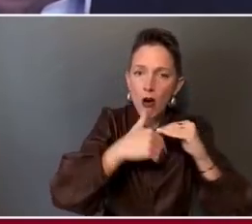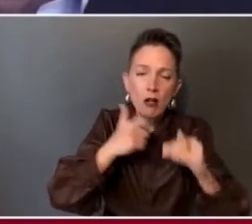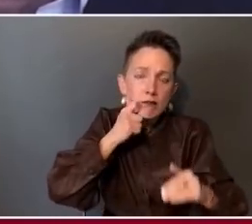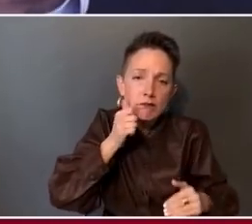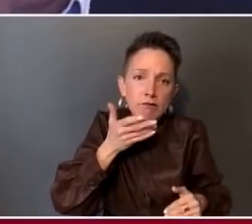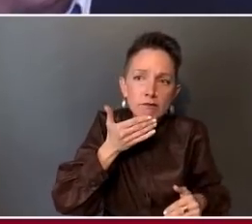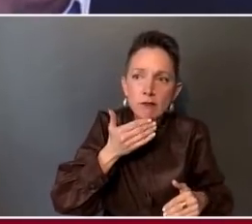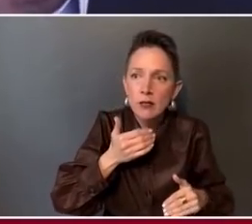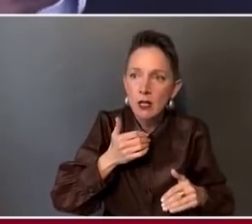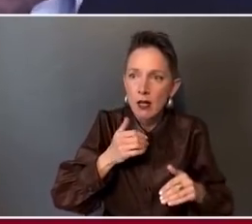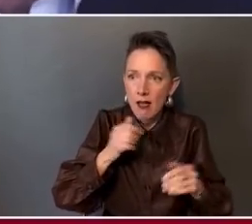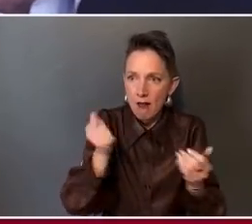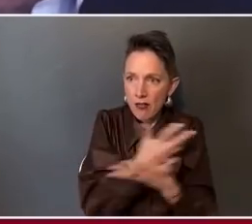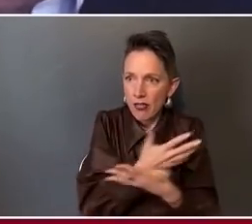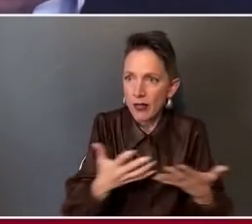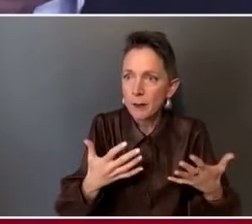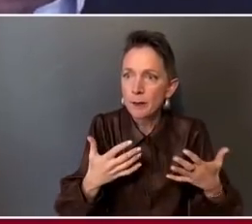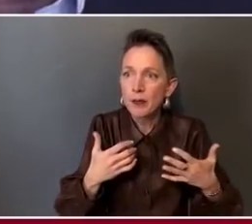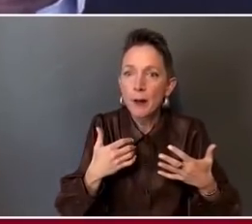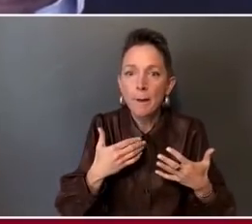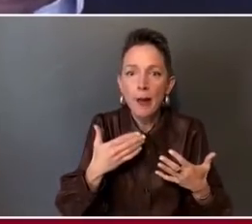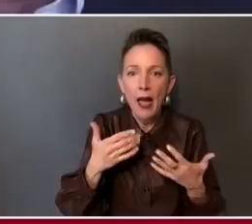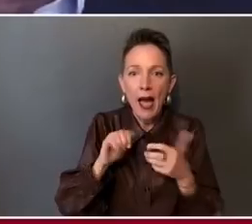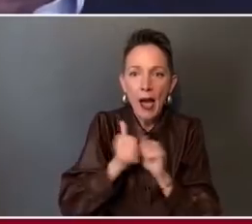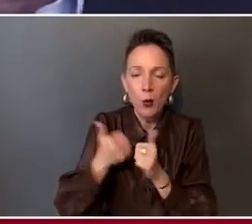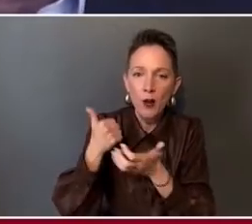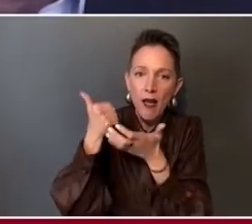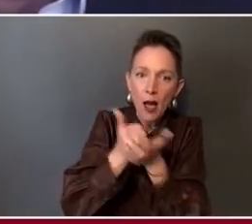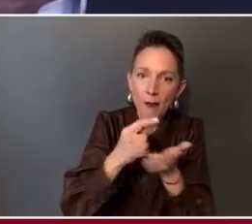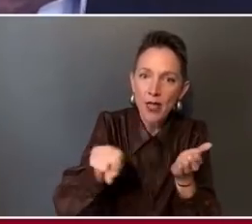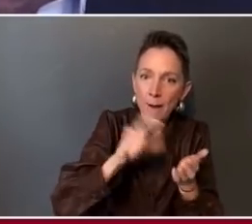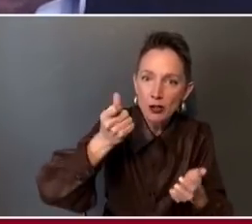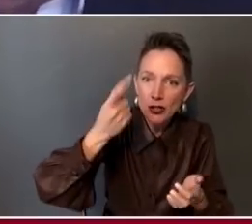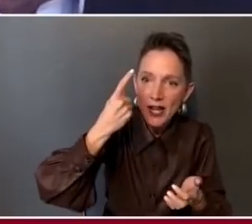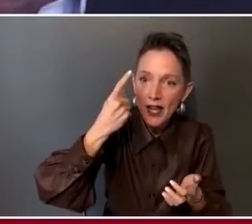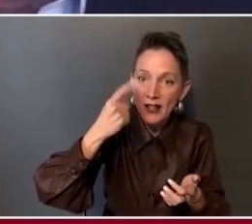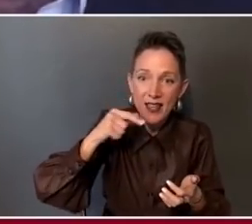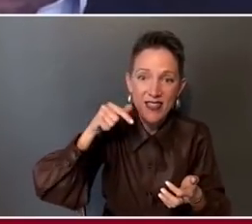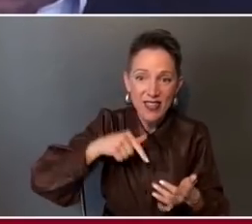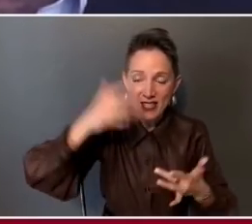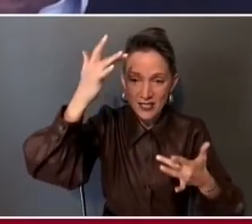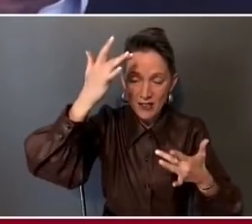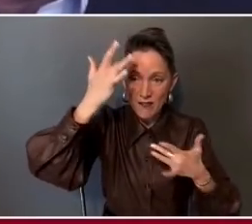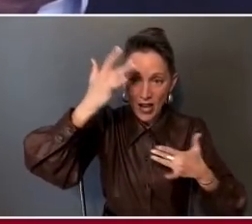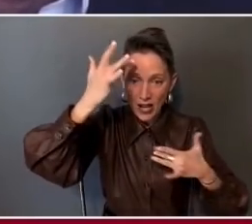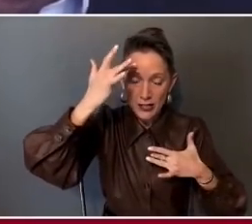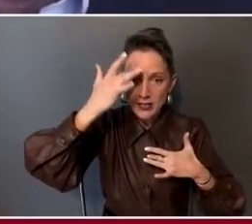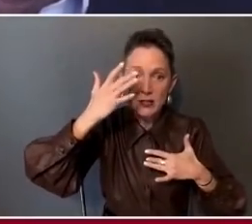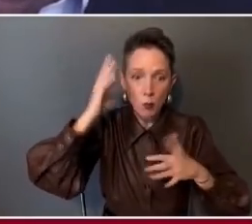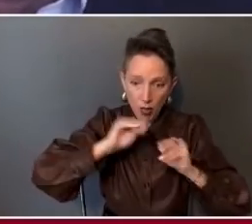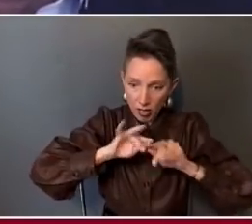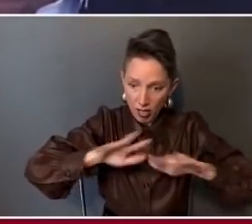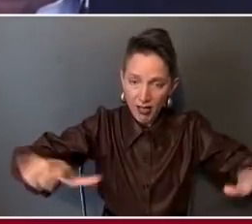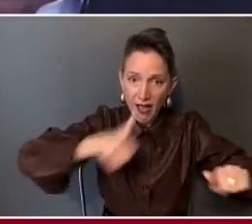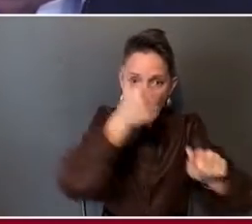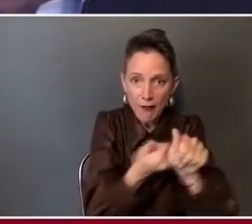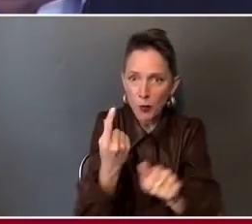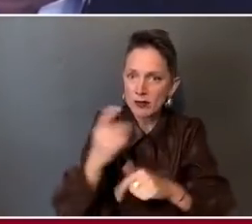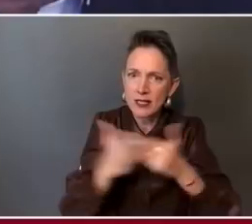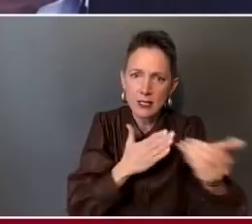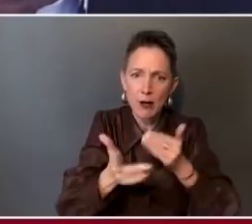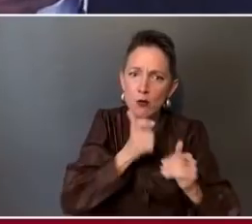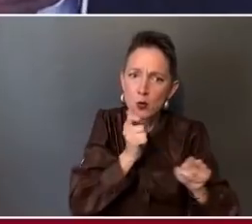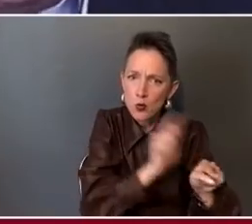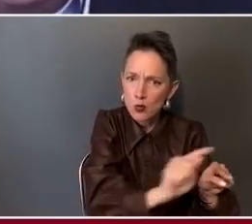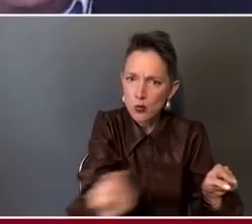education levels, what are we going to do to help them understand that this virus will not discriminate? It'll keep doing what it's going to do. If whether you comply